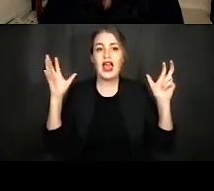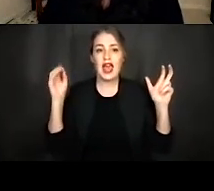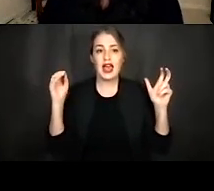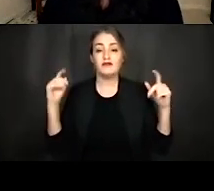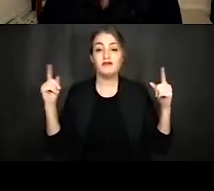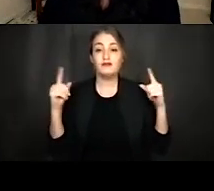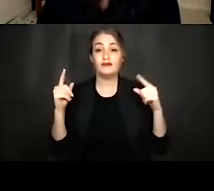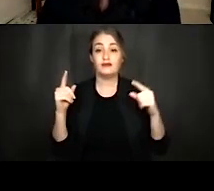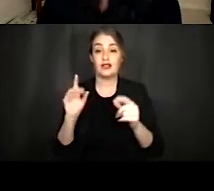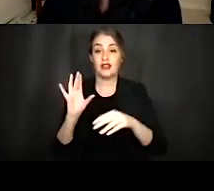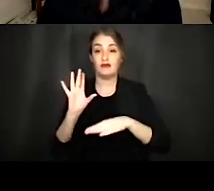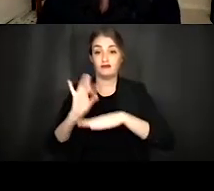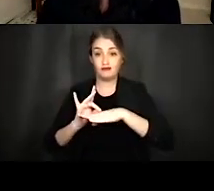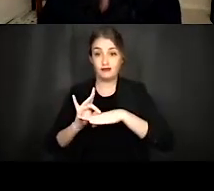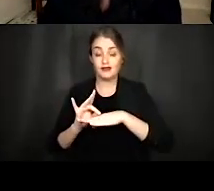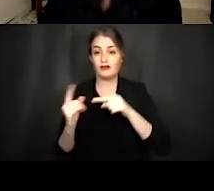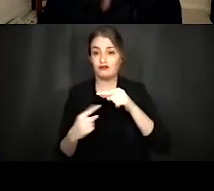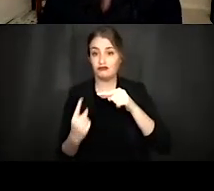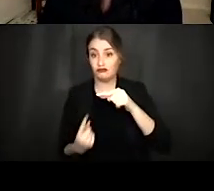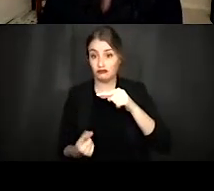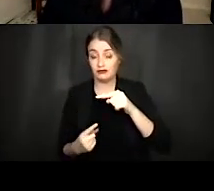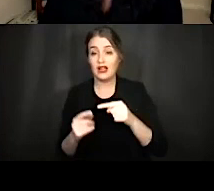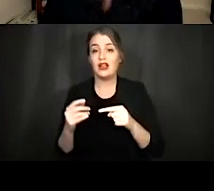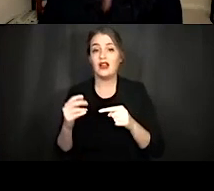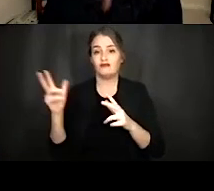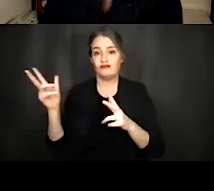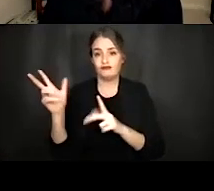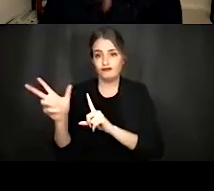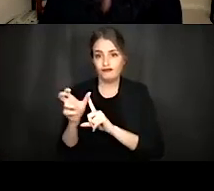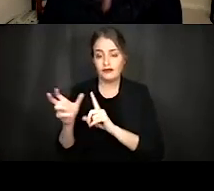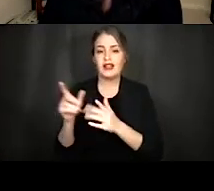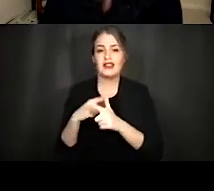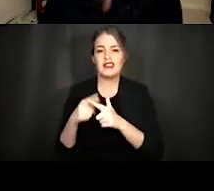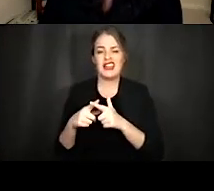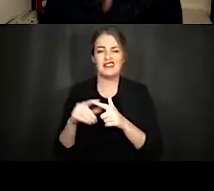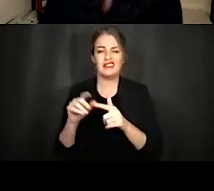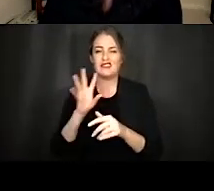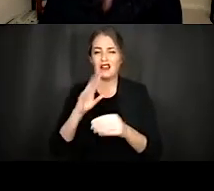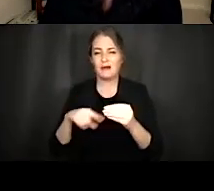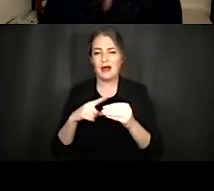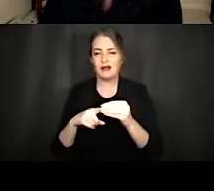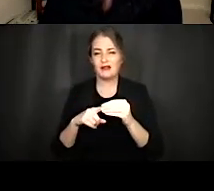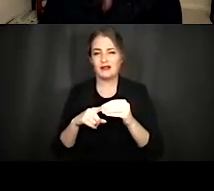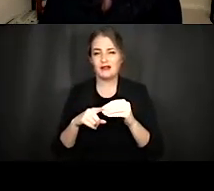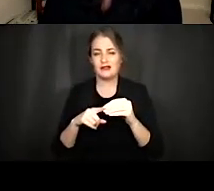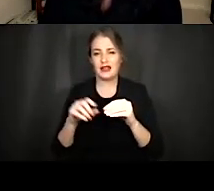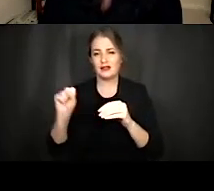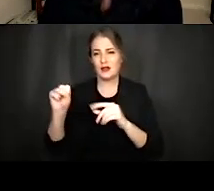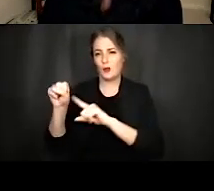neurons and then the second auditory neuron in the brain stem that we're not going to go into for the purposes of this talk.